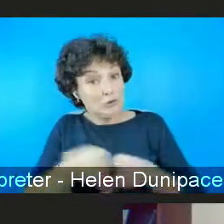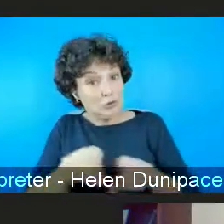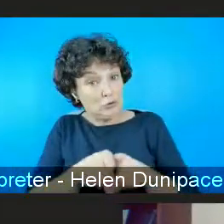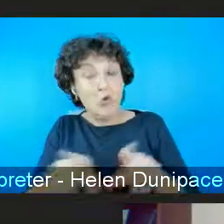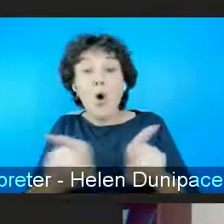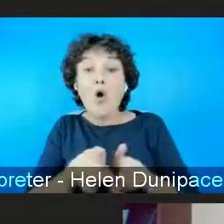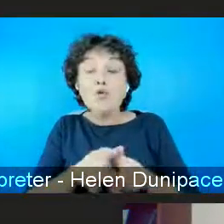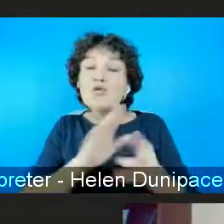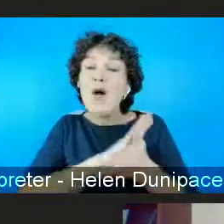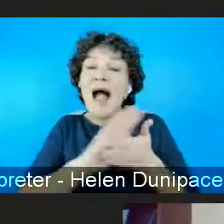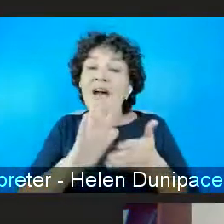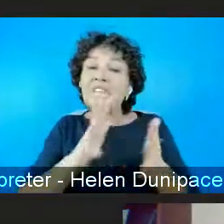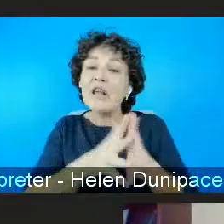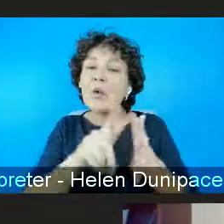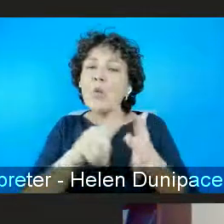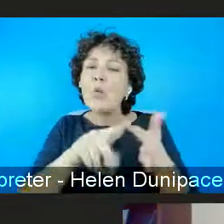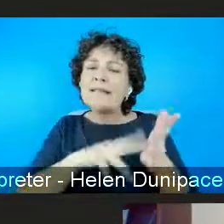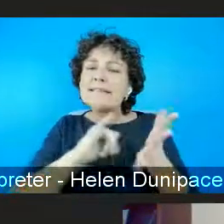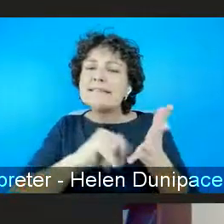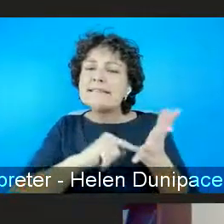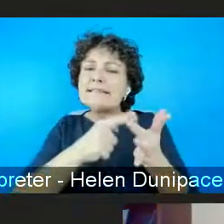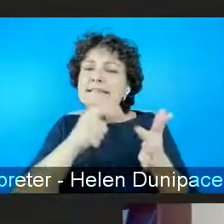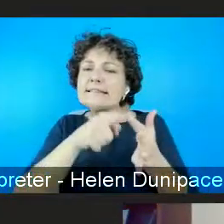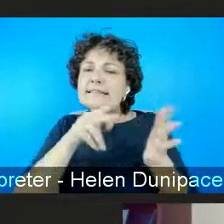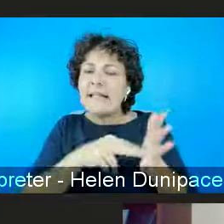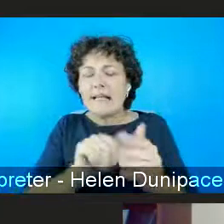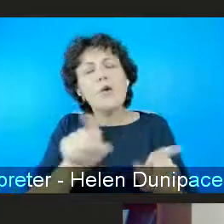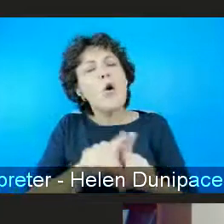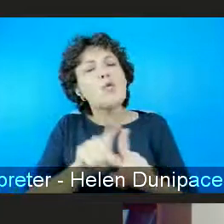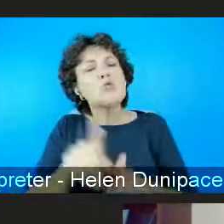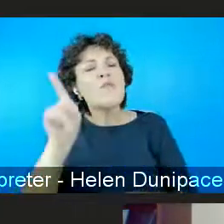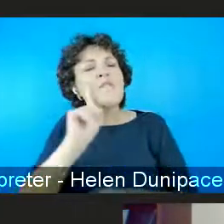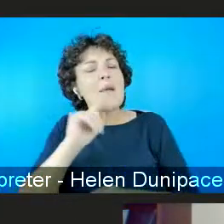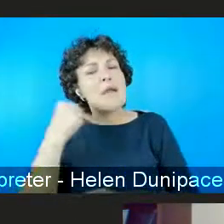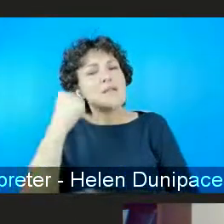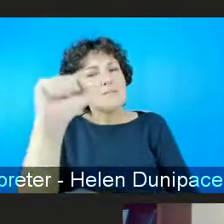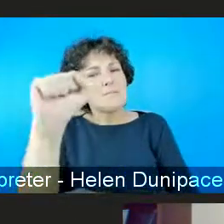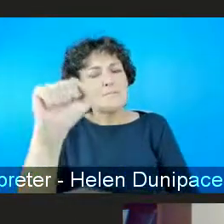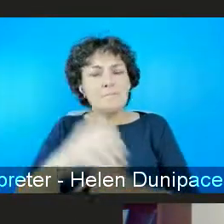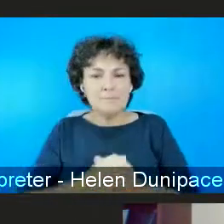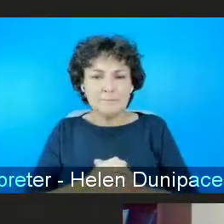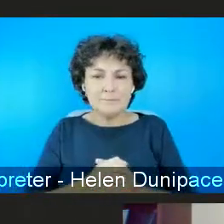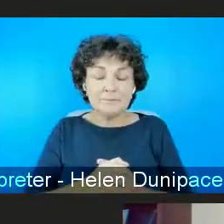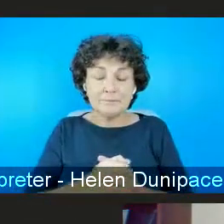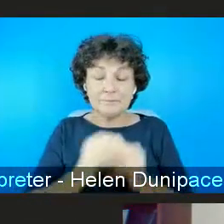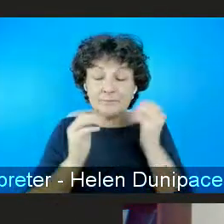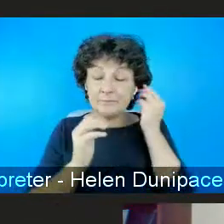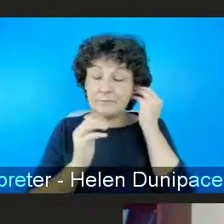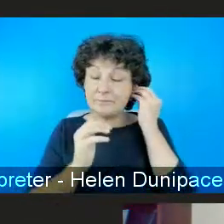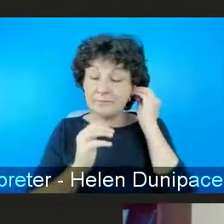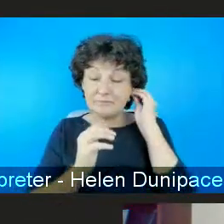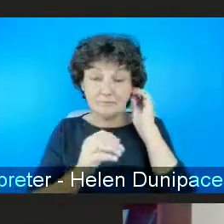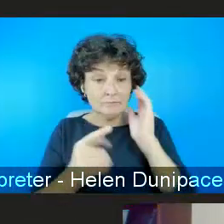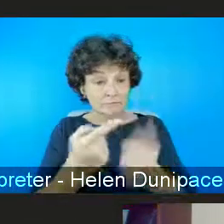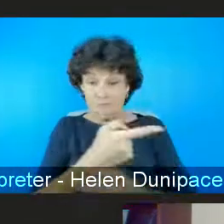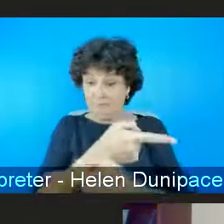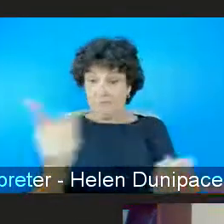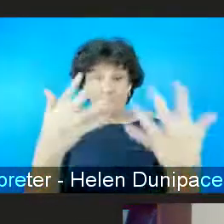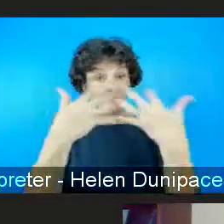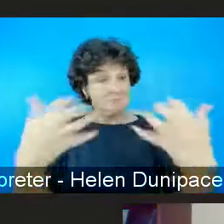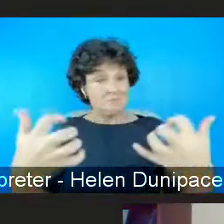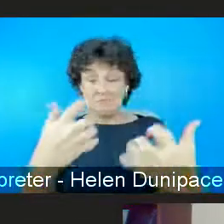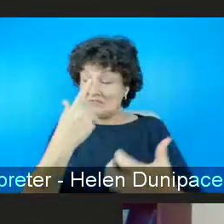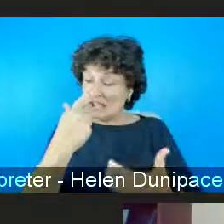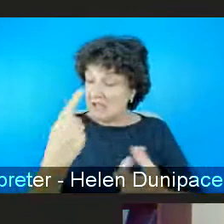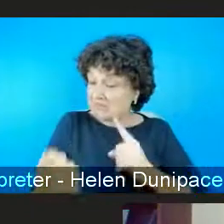So as I said, there'll be an opportunity for our online audience to put questions and views to the panel throughout the event. If